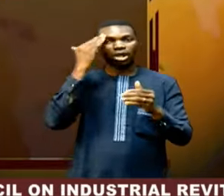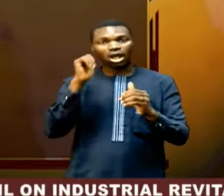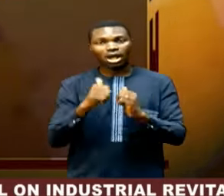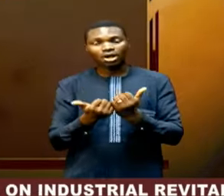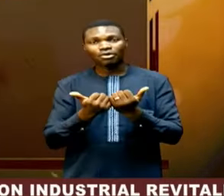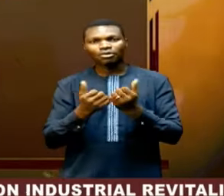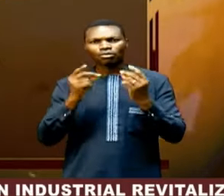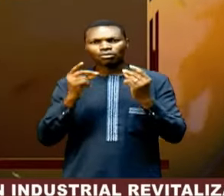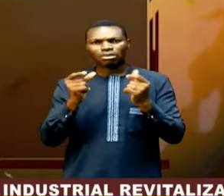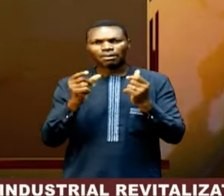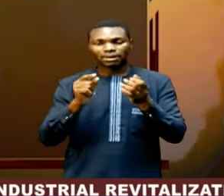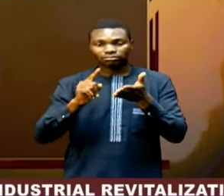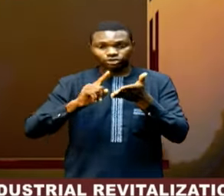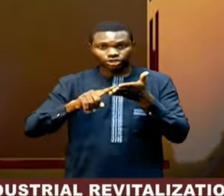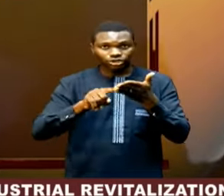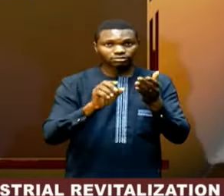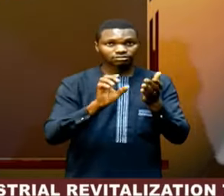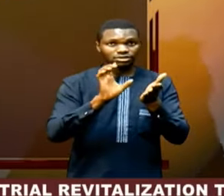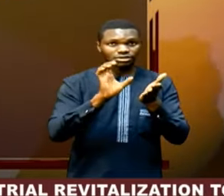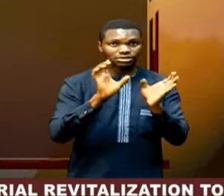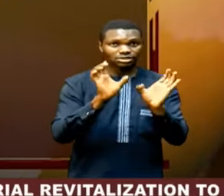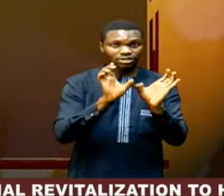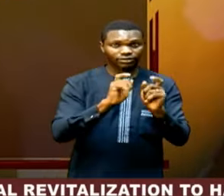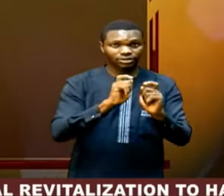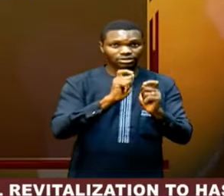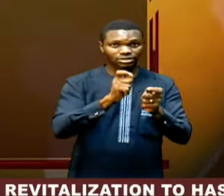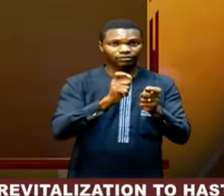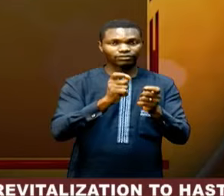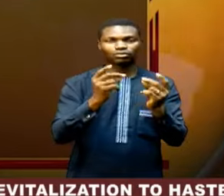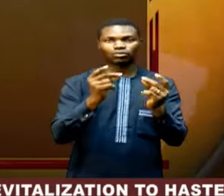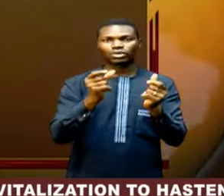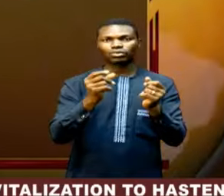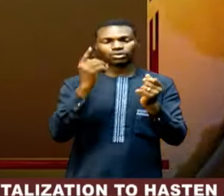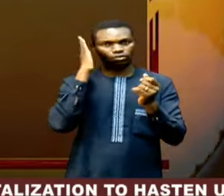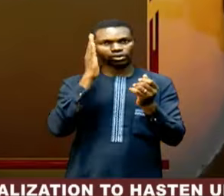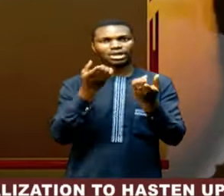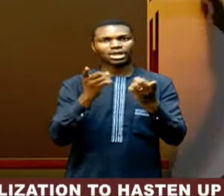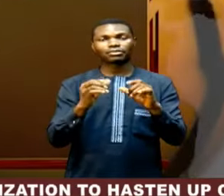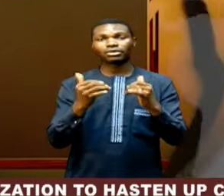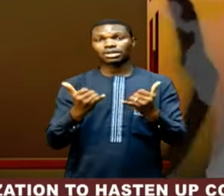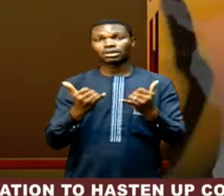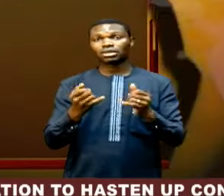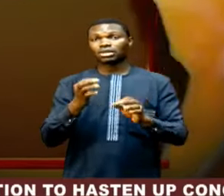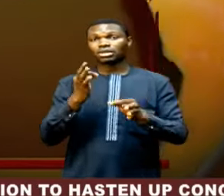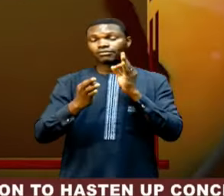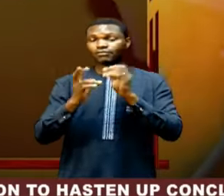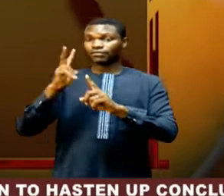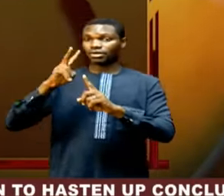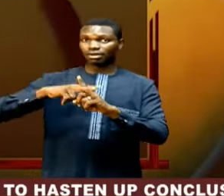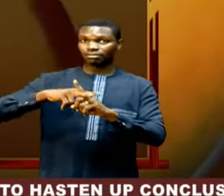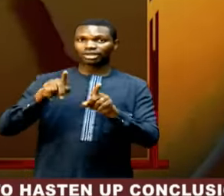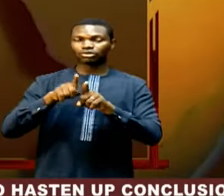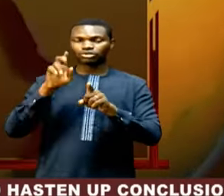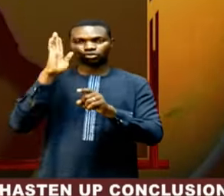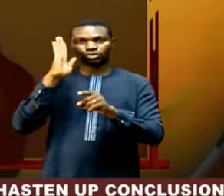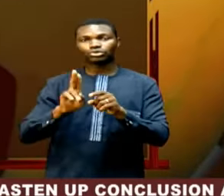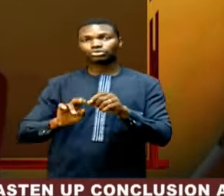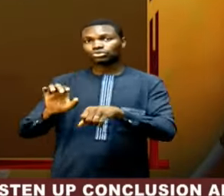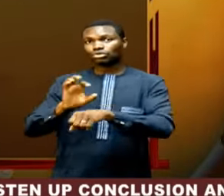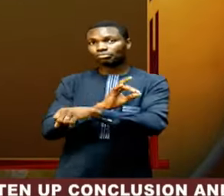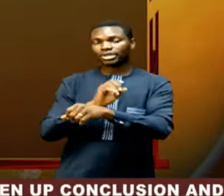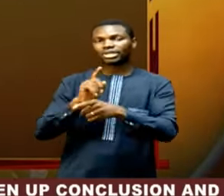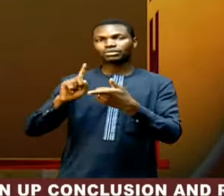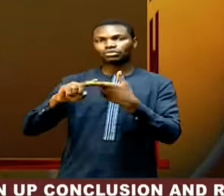and certification services, streamlining application processes and automating quarantine procedures.